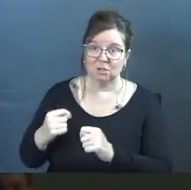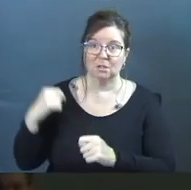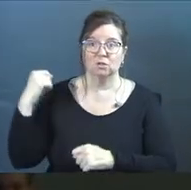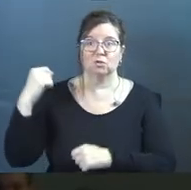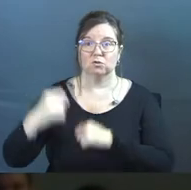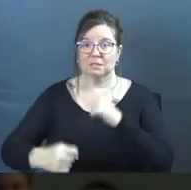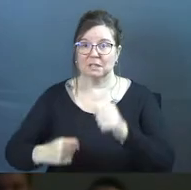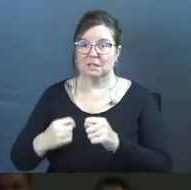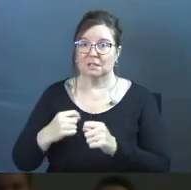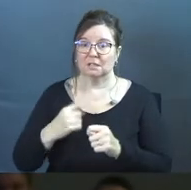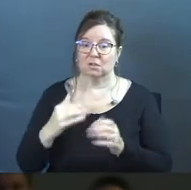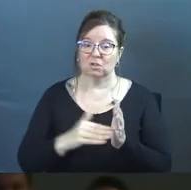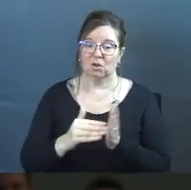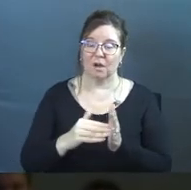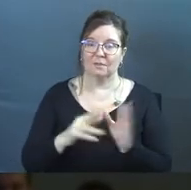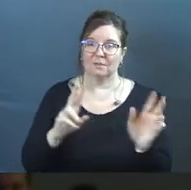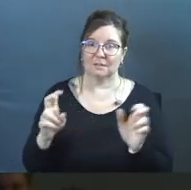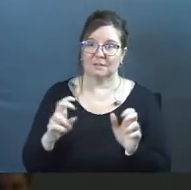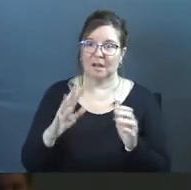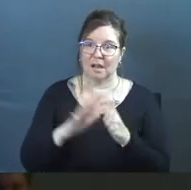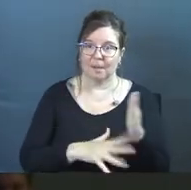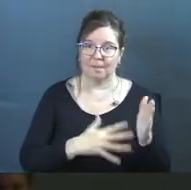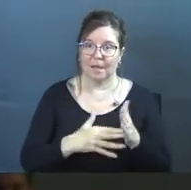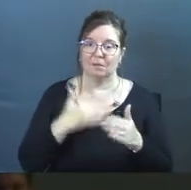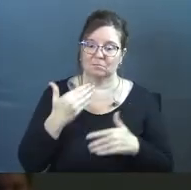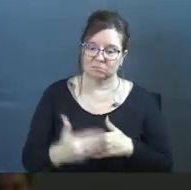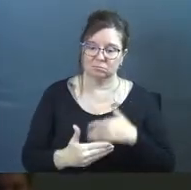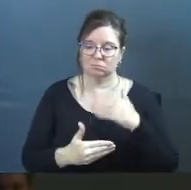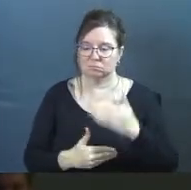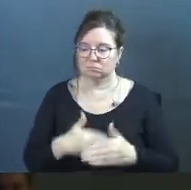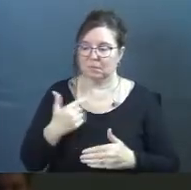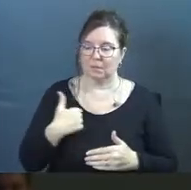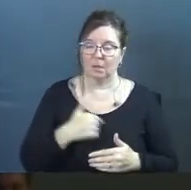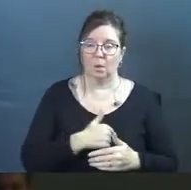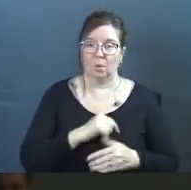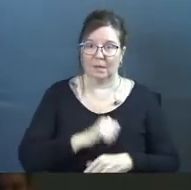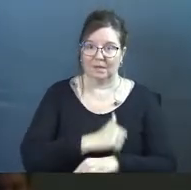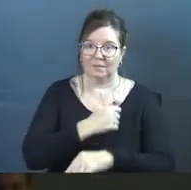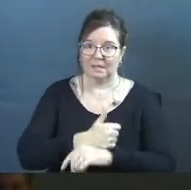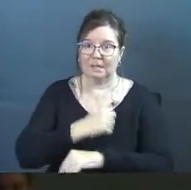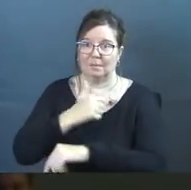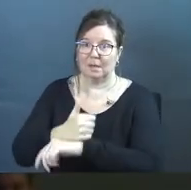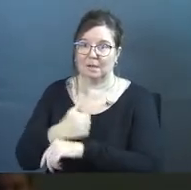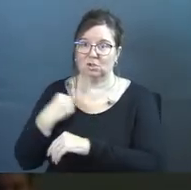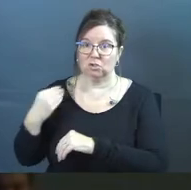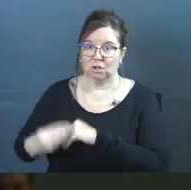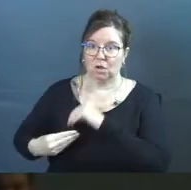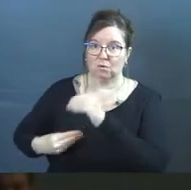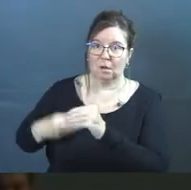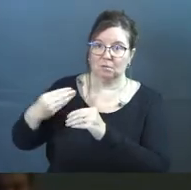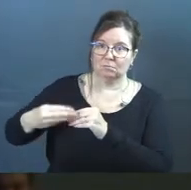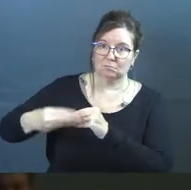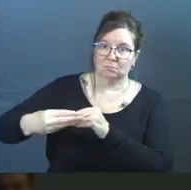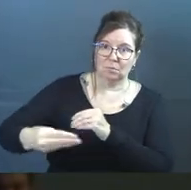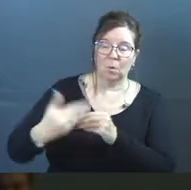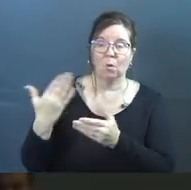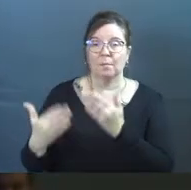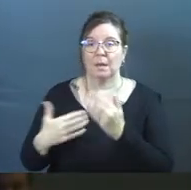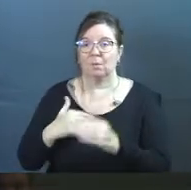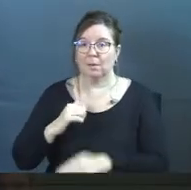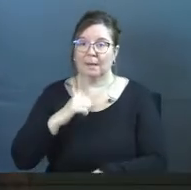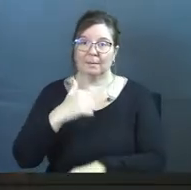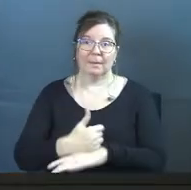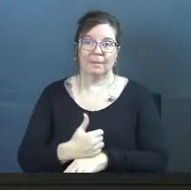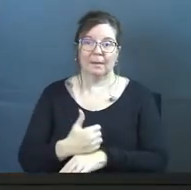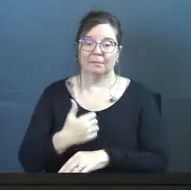tradition is often a series of patterns or rhythms or practices that we have implemented either generation to generation, or maybe we've